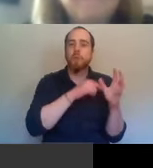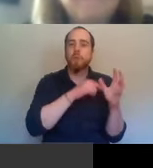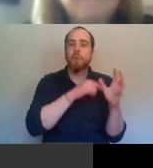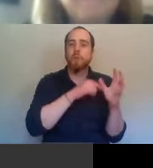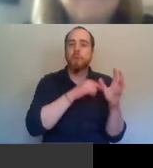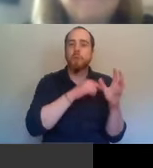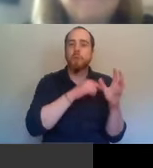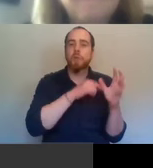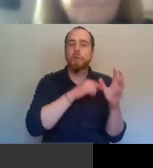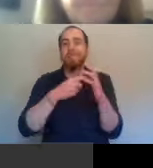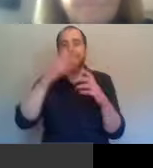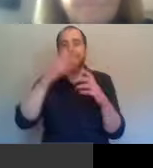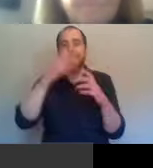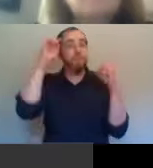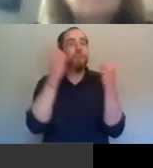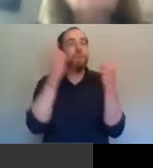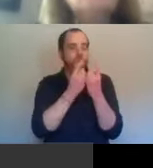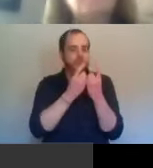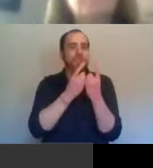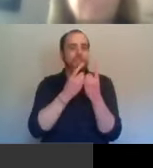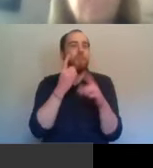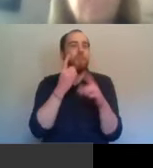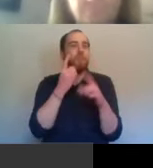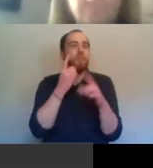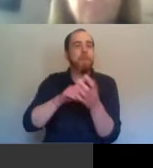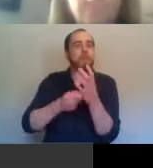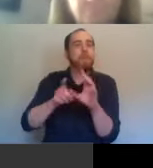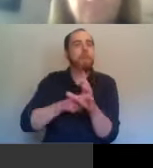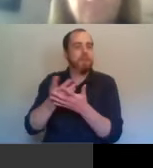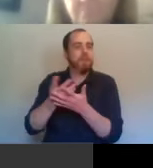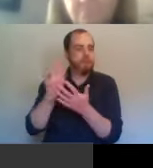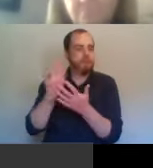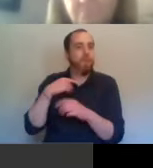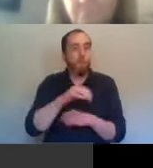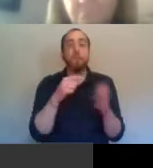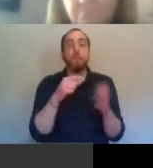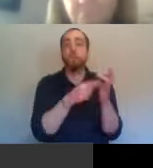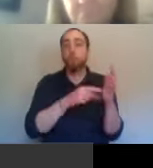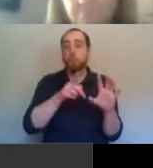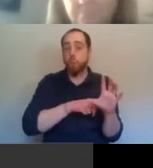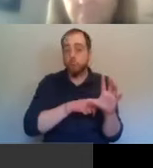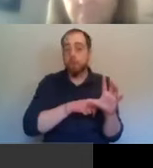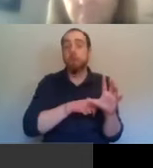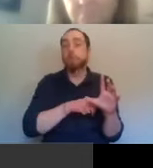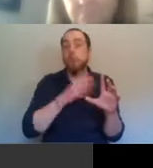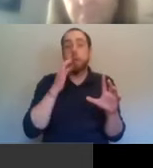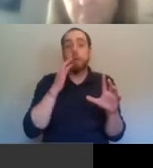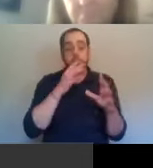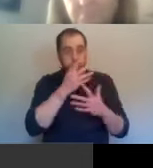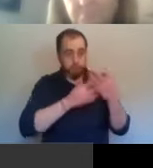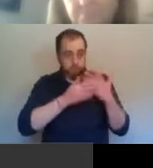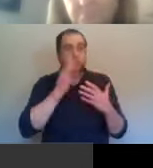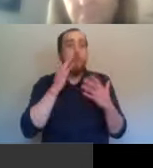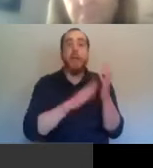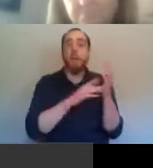about his story, older than myself. I believe they can be found. And Tony told me where he died, that when he started, his MA at Queens, which is